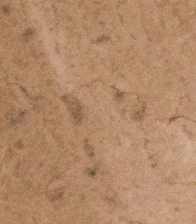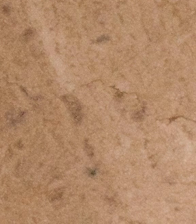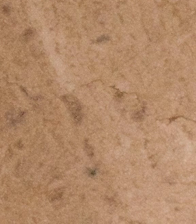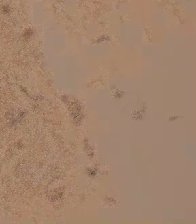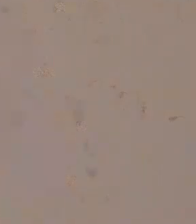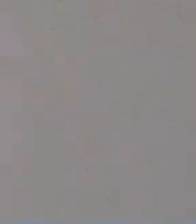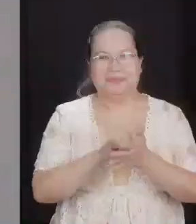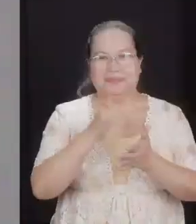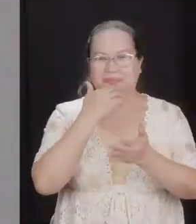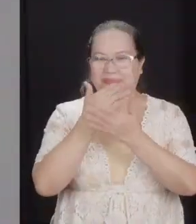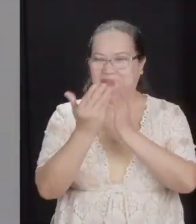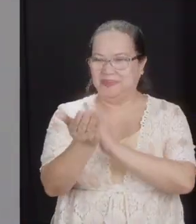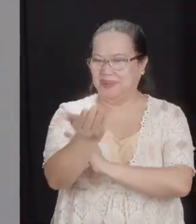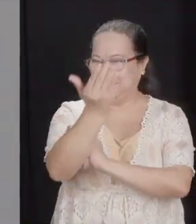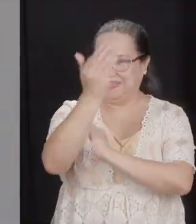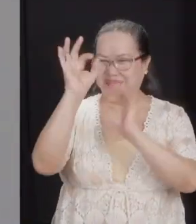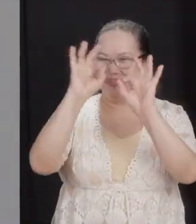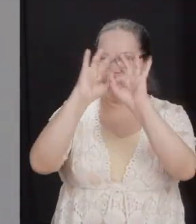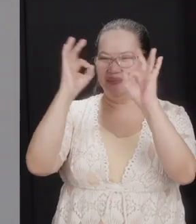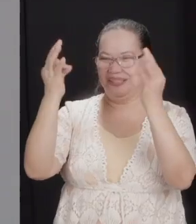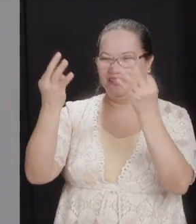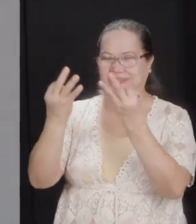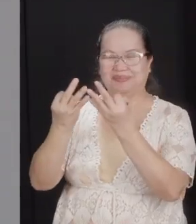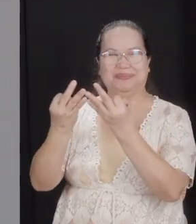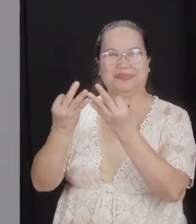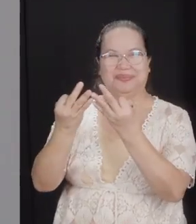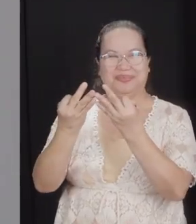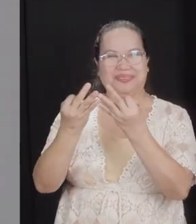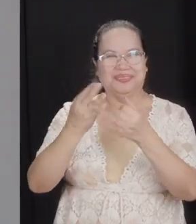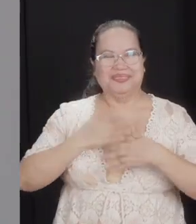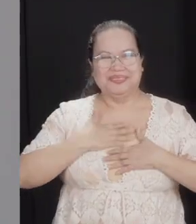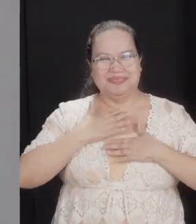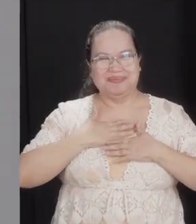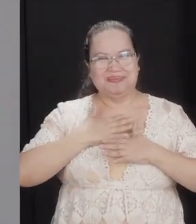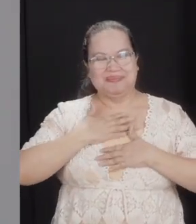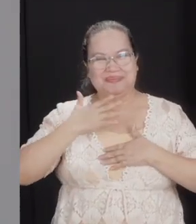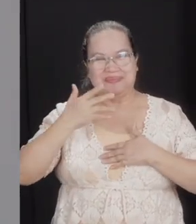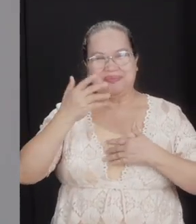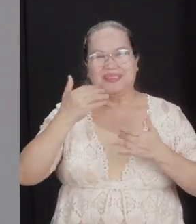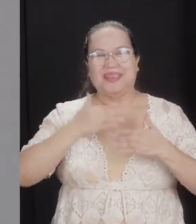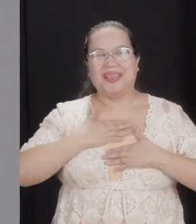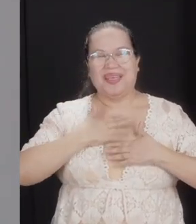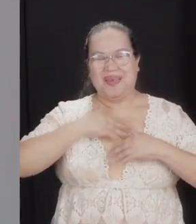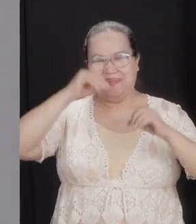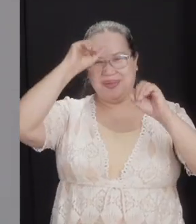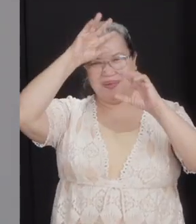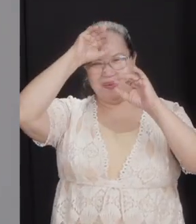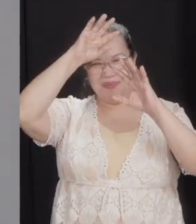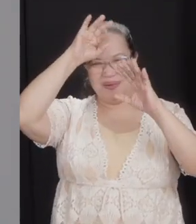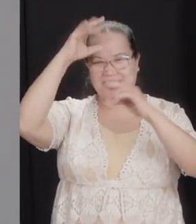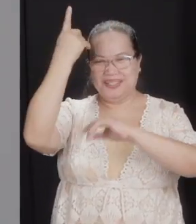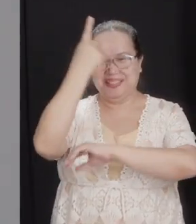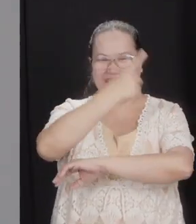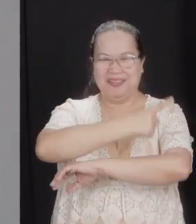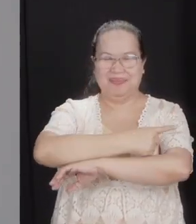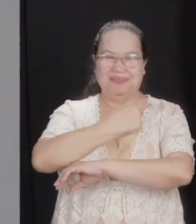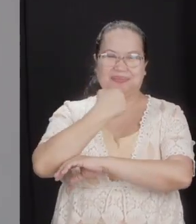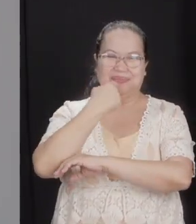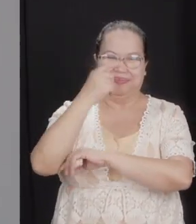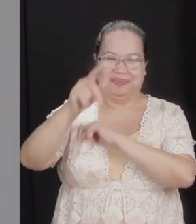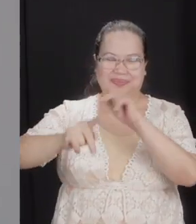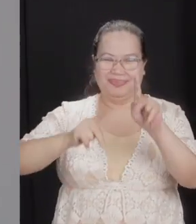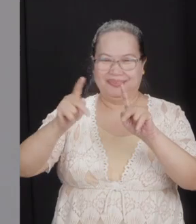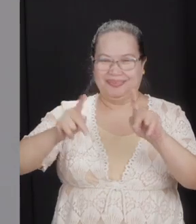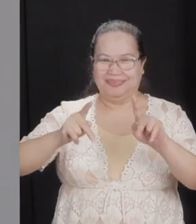Good morning, family. Okay. I'm glad we hear each other, and happy Grandparents' Day. As telling the people